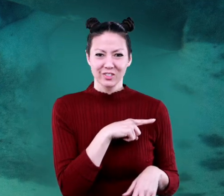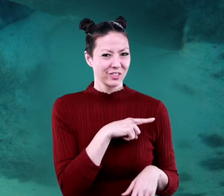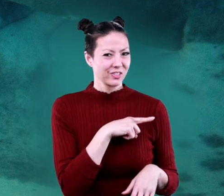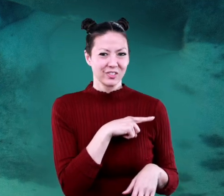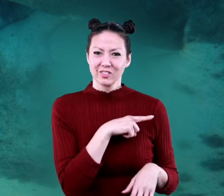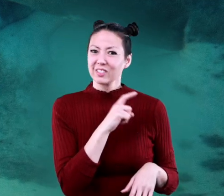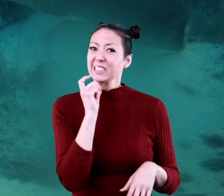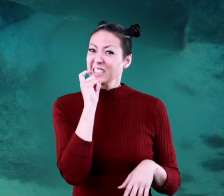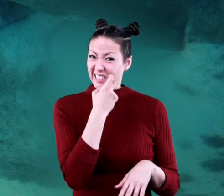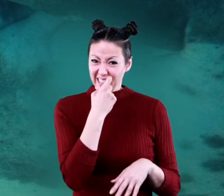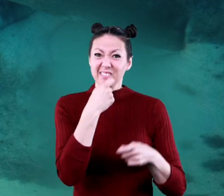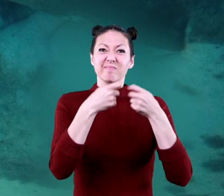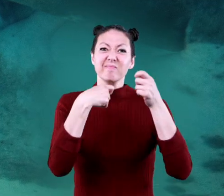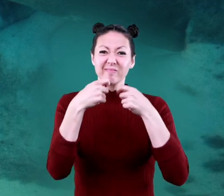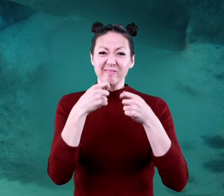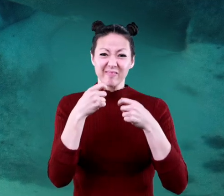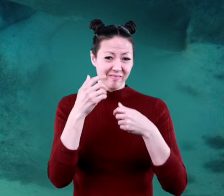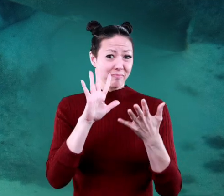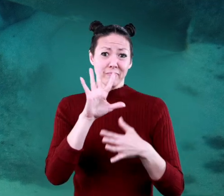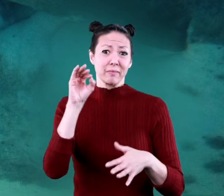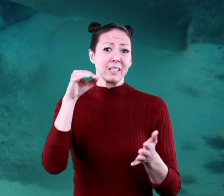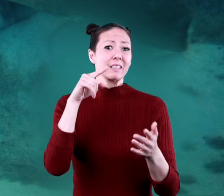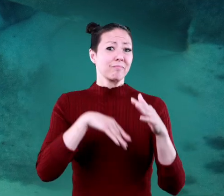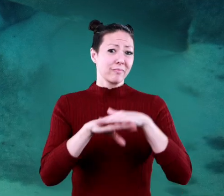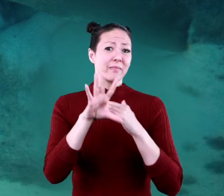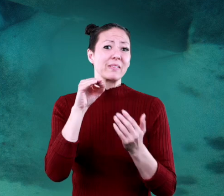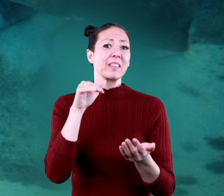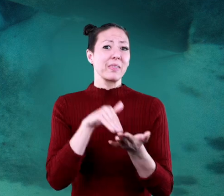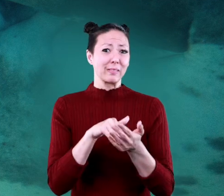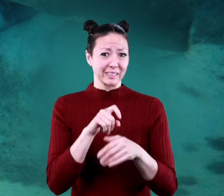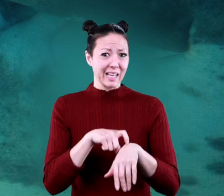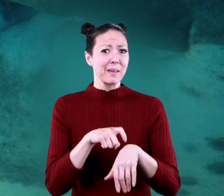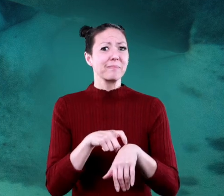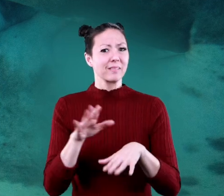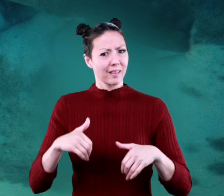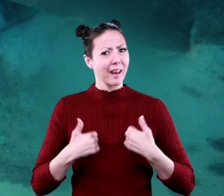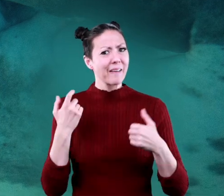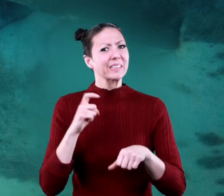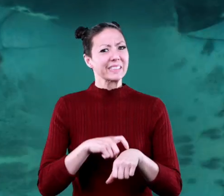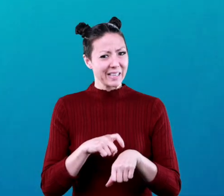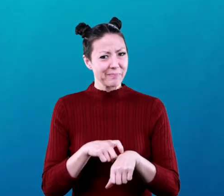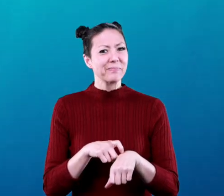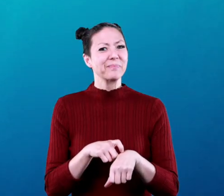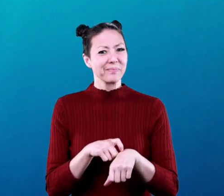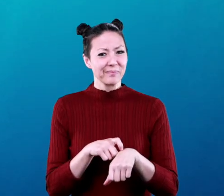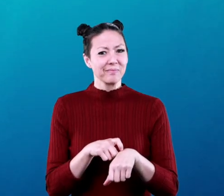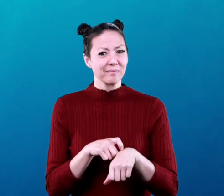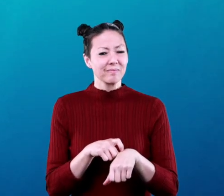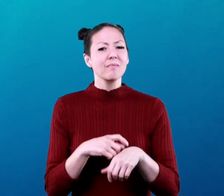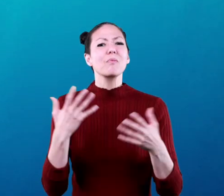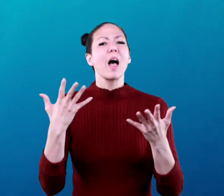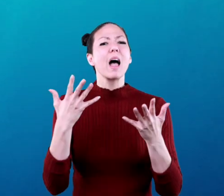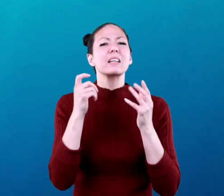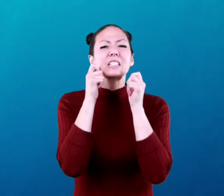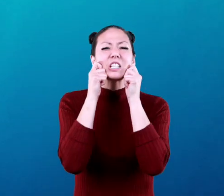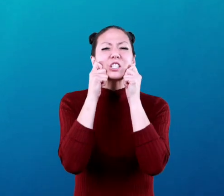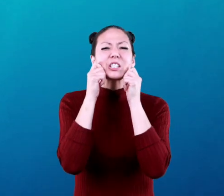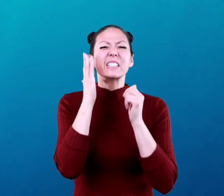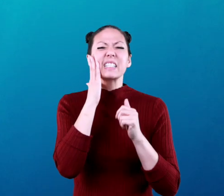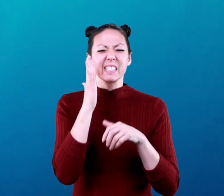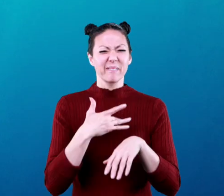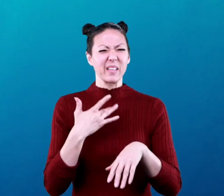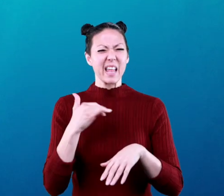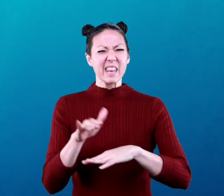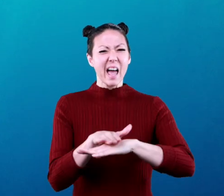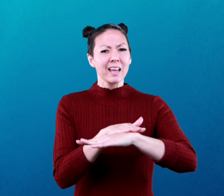Some sharks can go through as many as 50,000 teeth in their lifetime. What does the texture of a